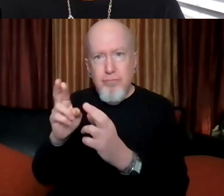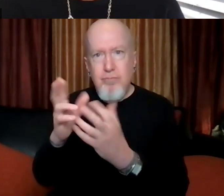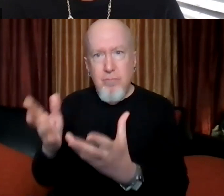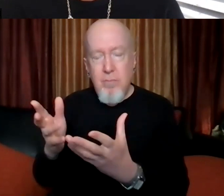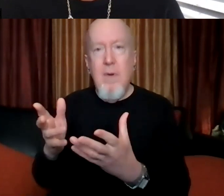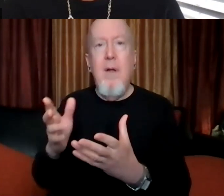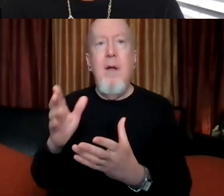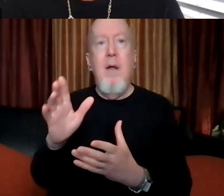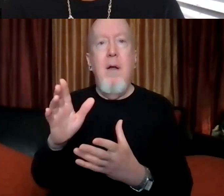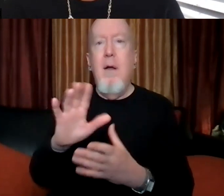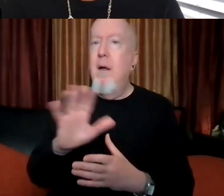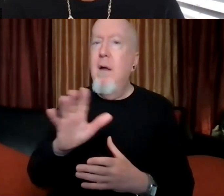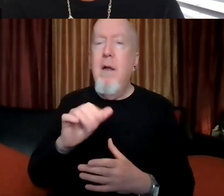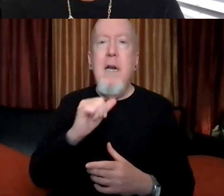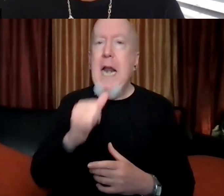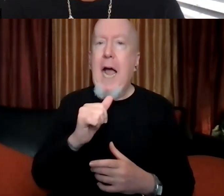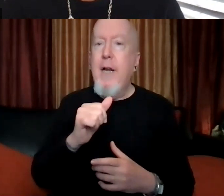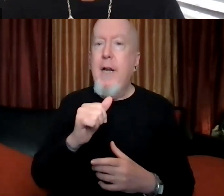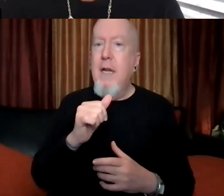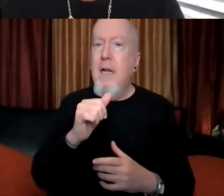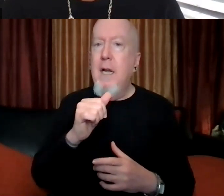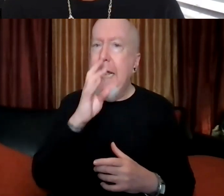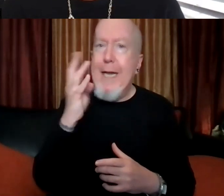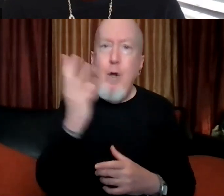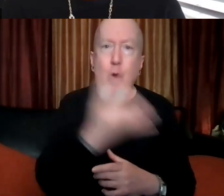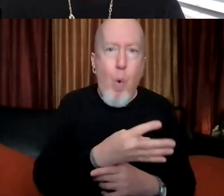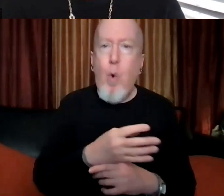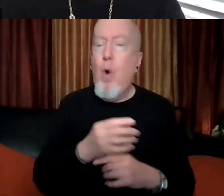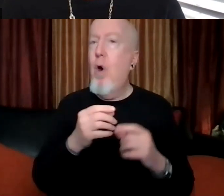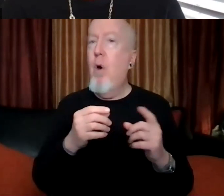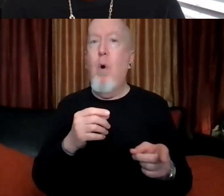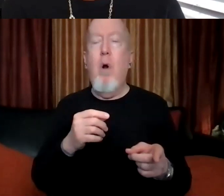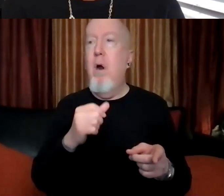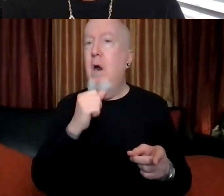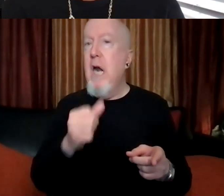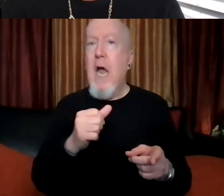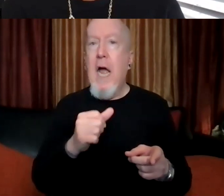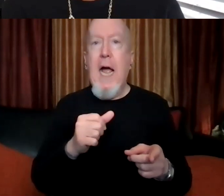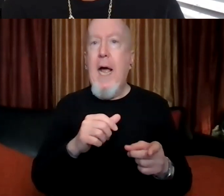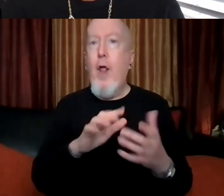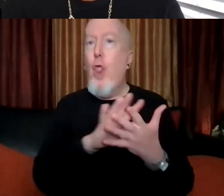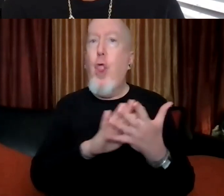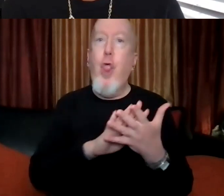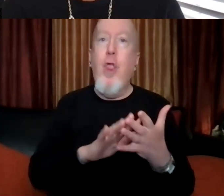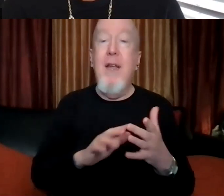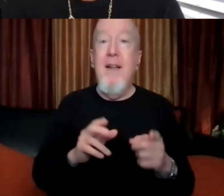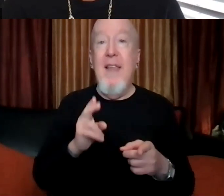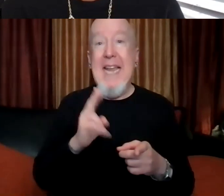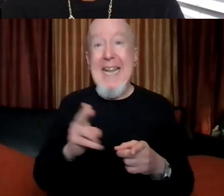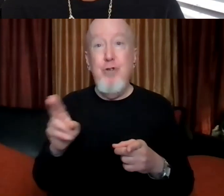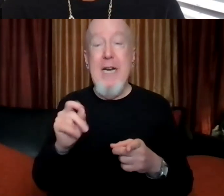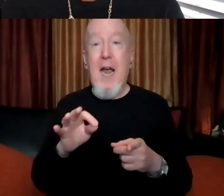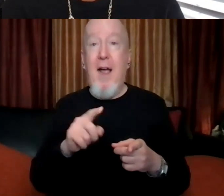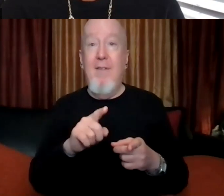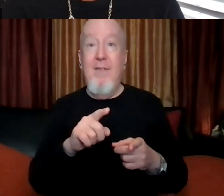ignoring or, um, glossing over, um, histories of, of displacement of native